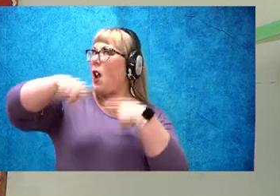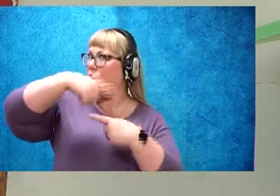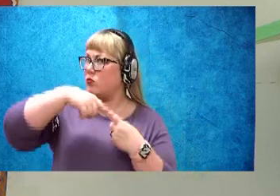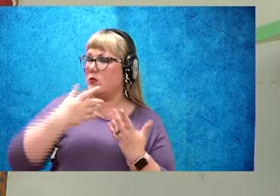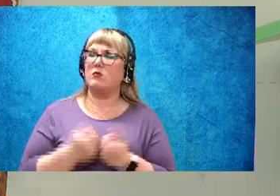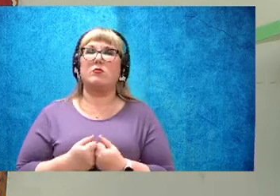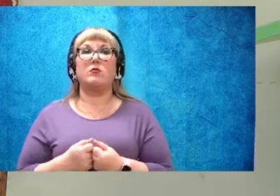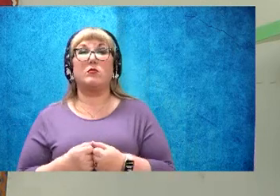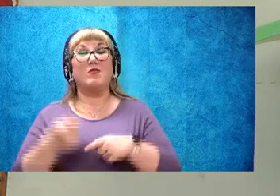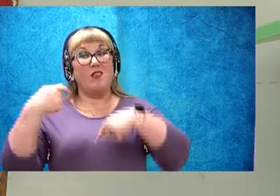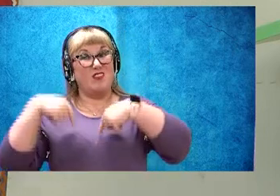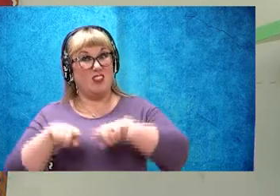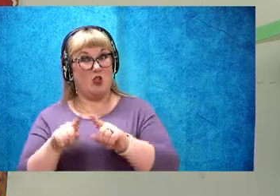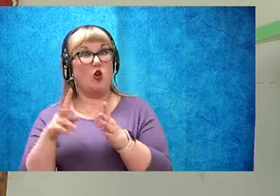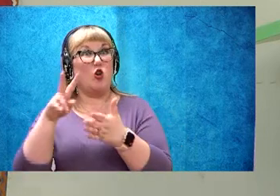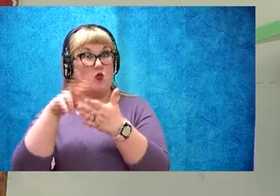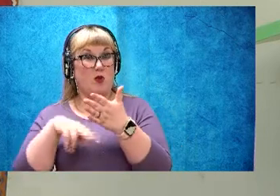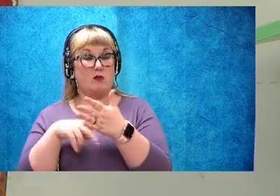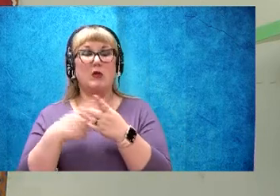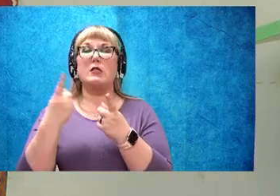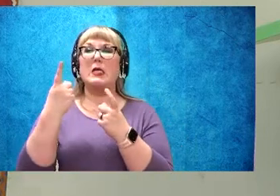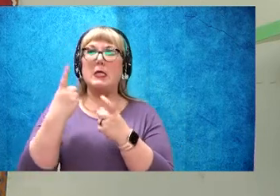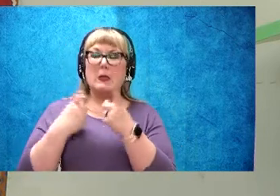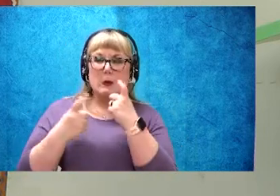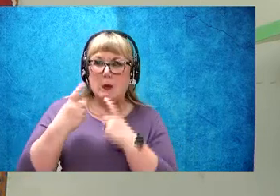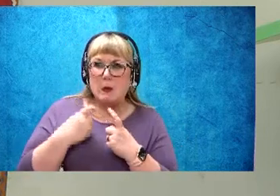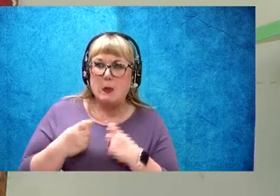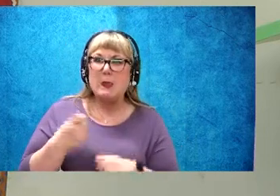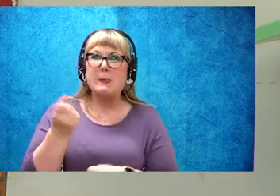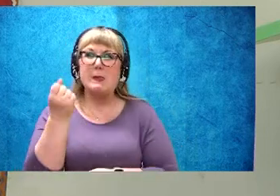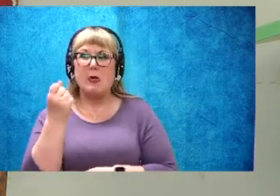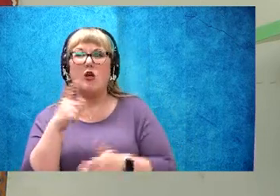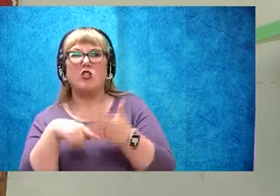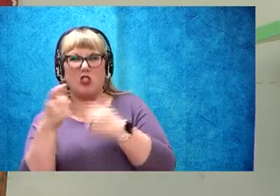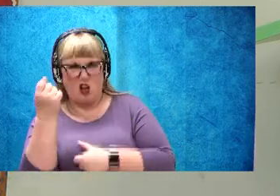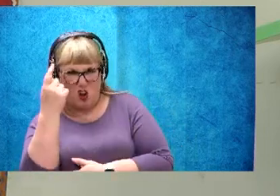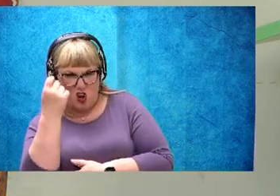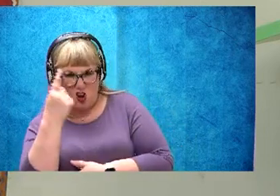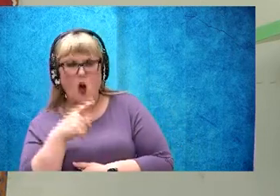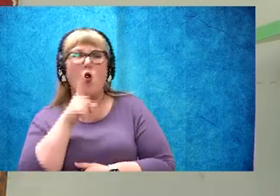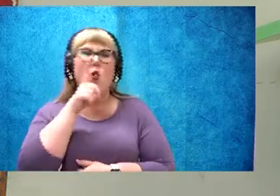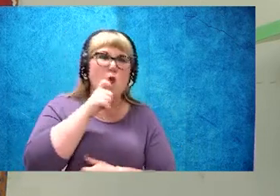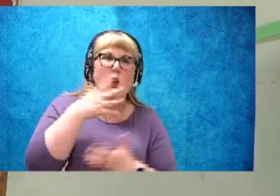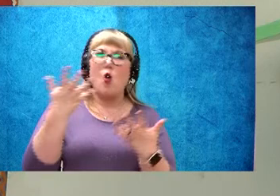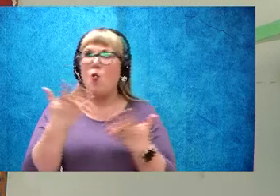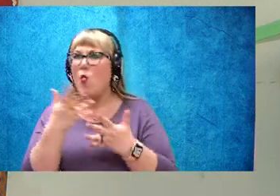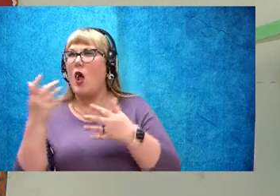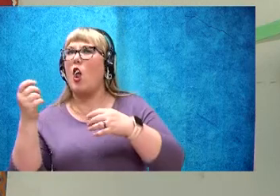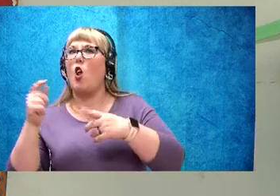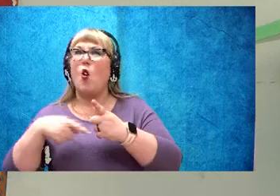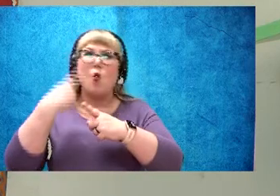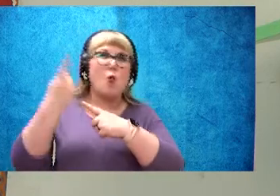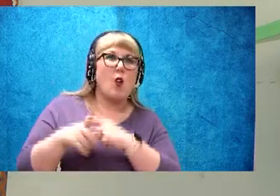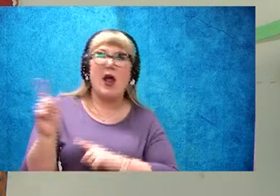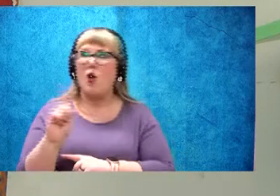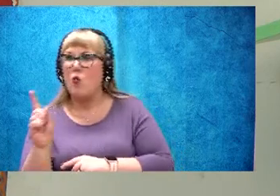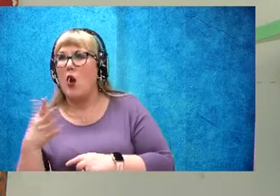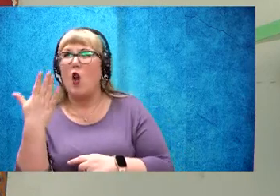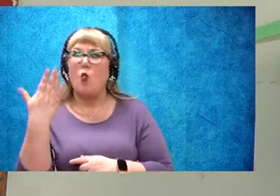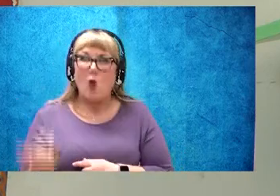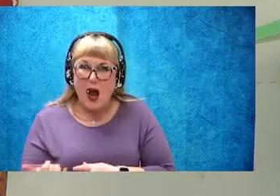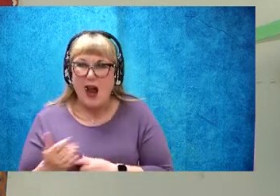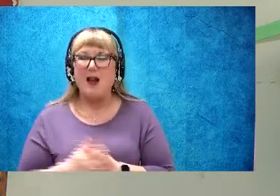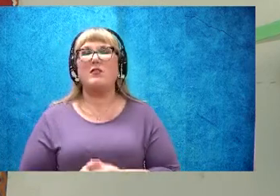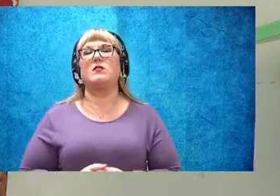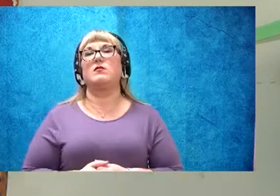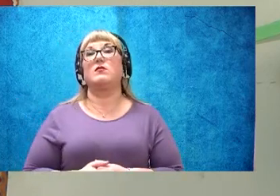As you're reading, ask yourself questions to check for understand. Ask those who, what, when, where, and why questions.